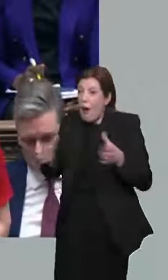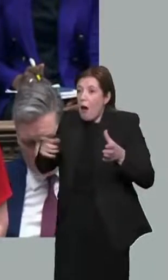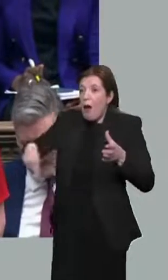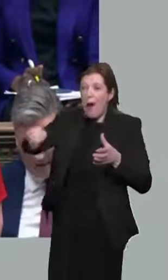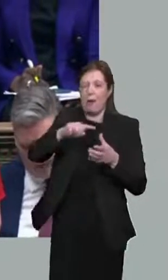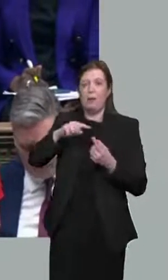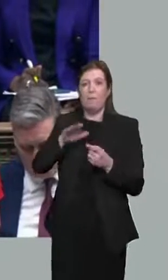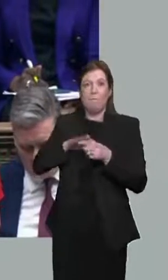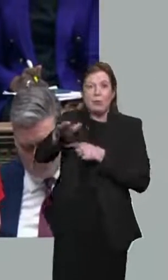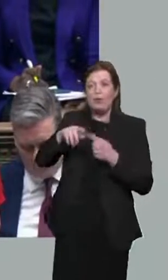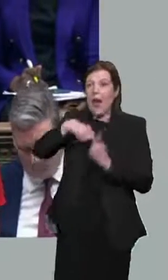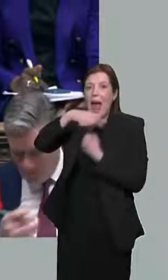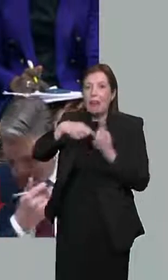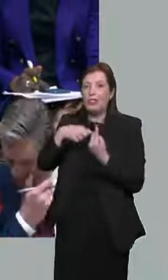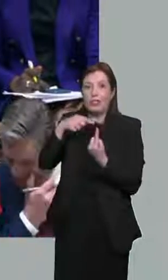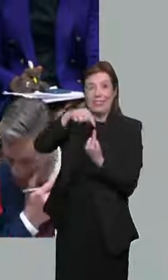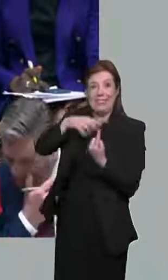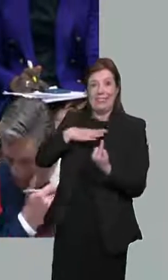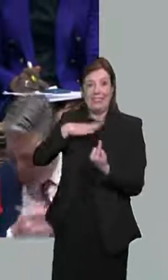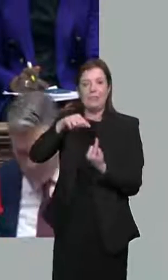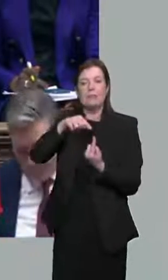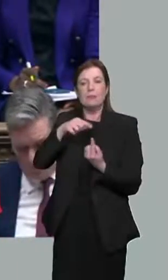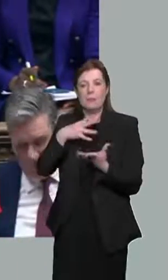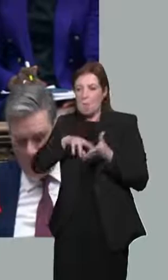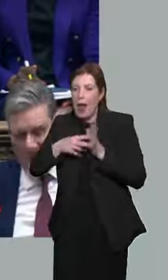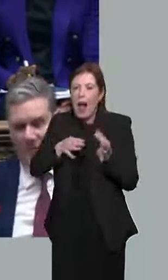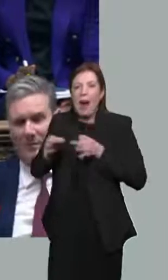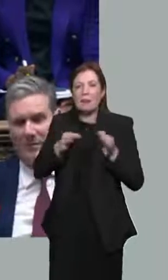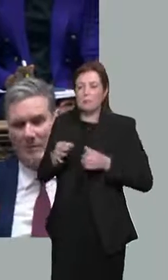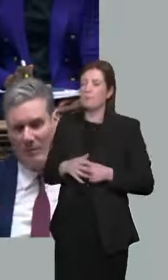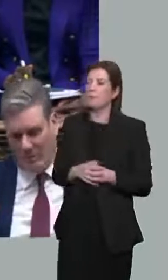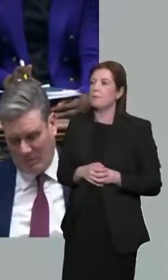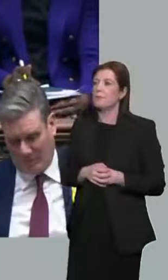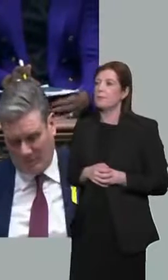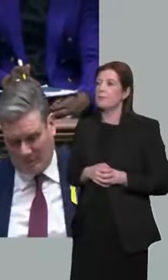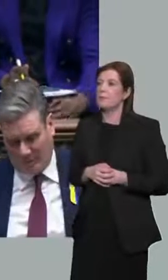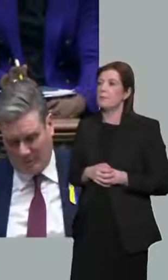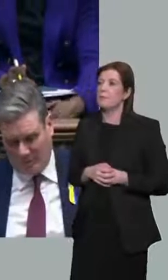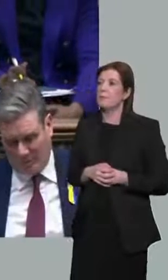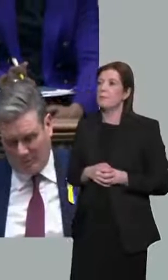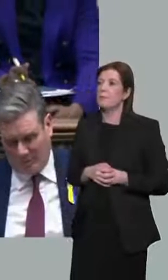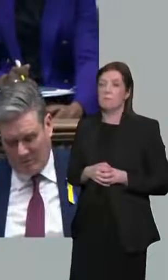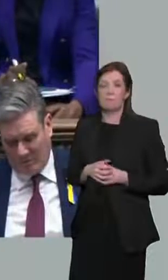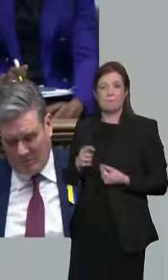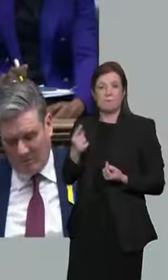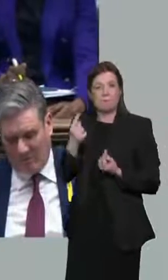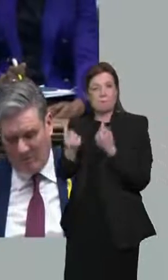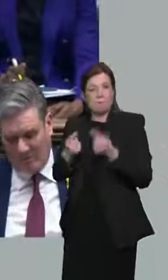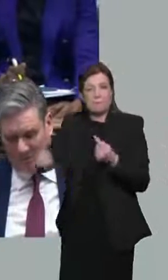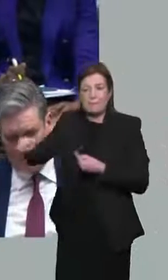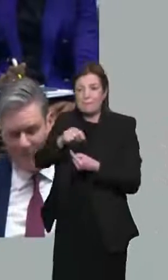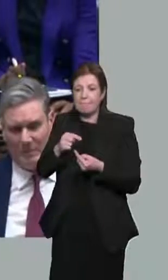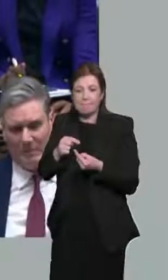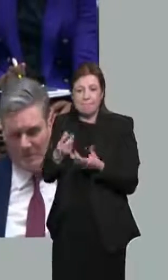security too. Businesses are seeing unprecedented increases in their costs right now. But all we hear from this